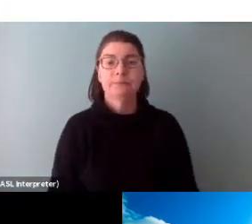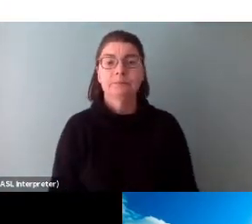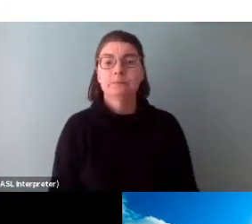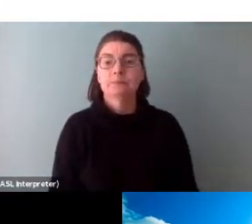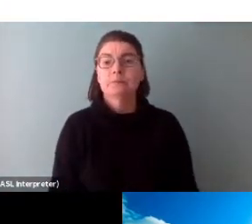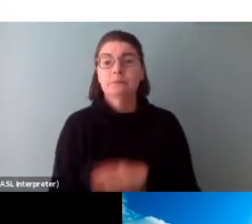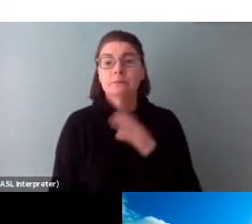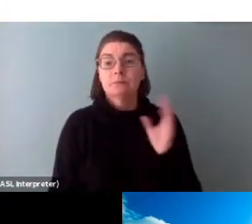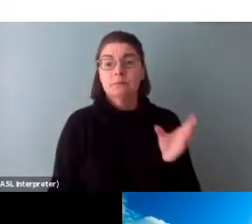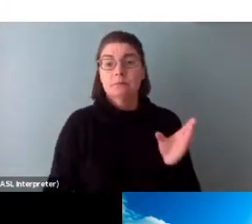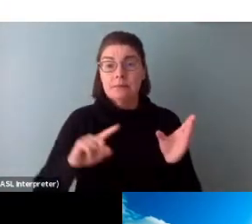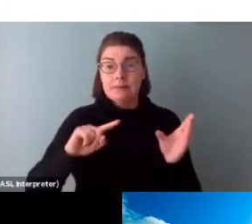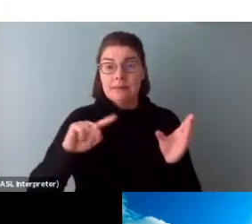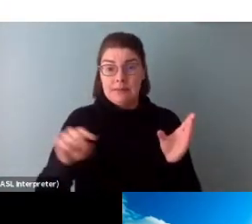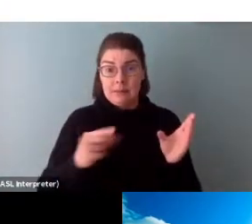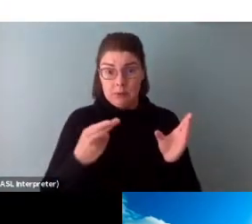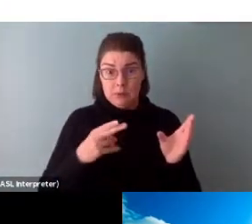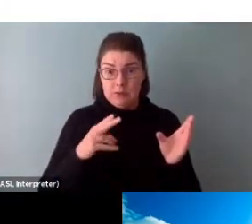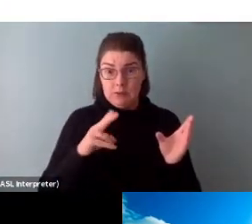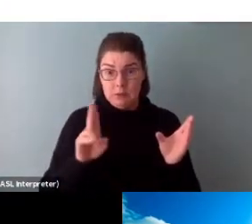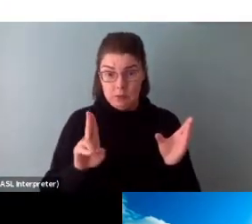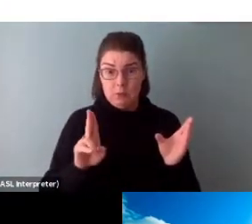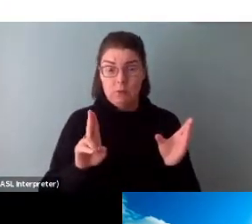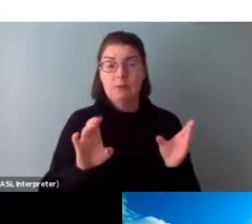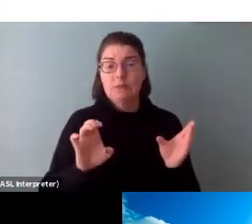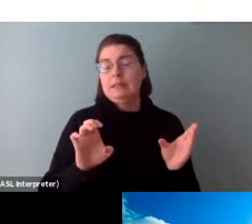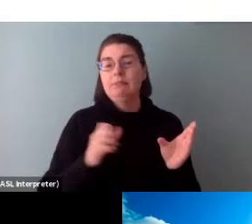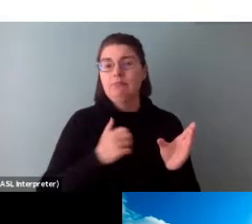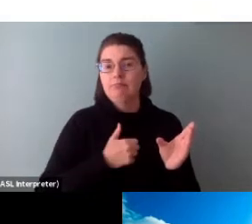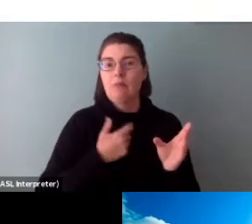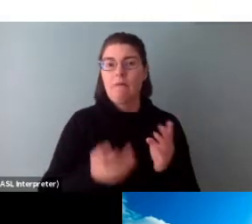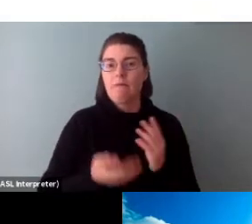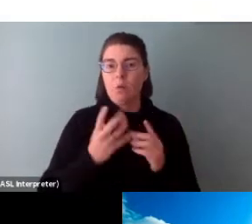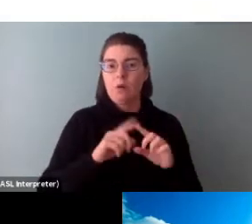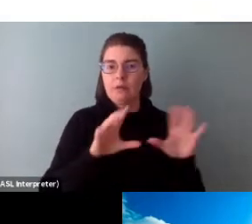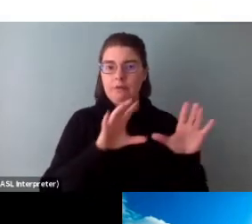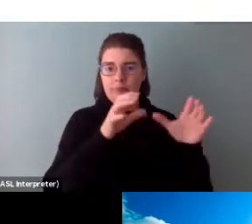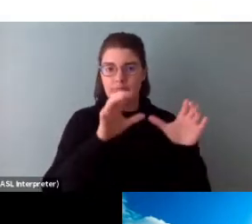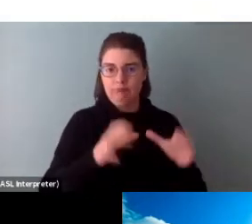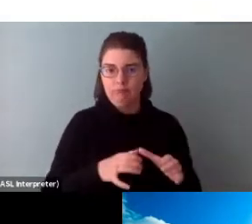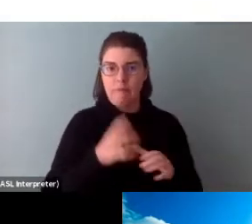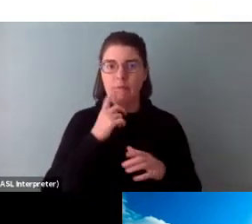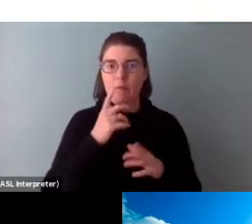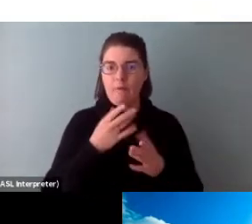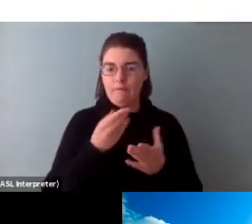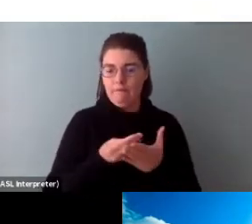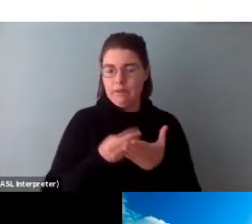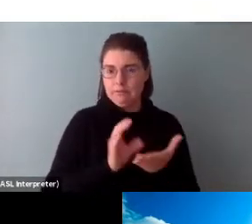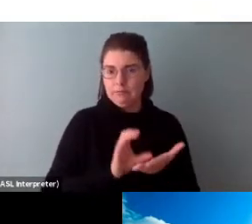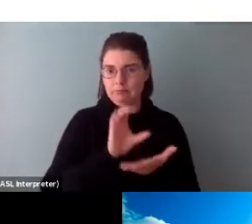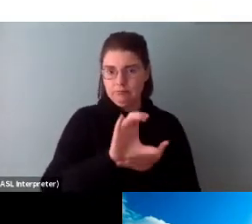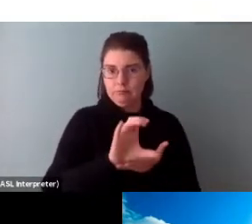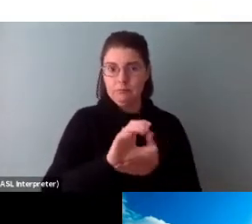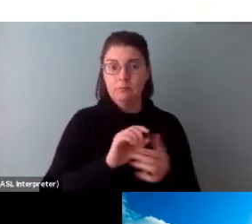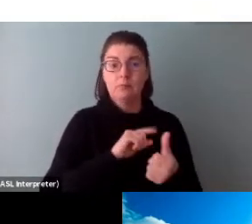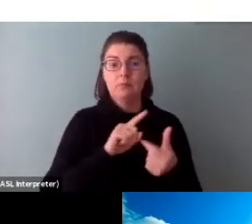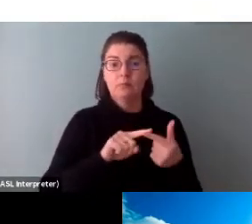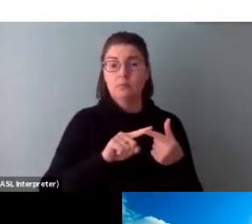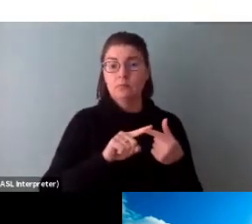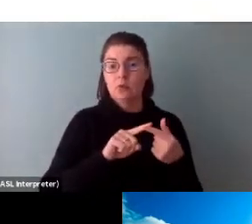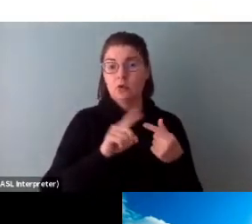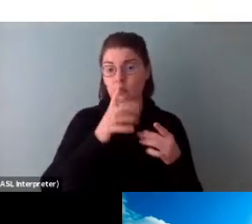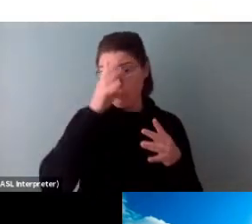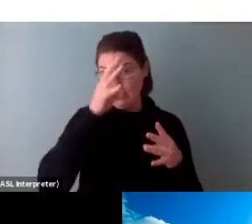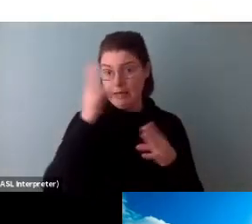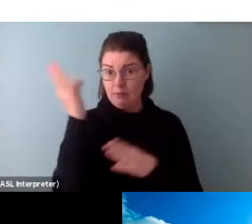OAC granting programs are organized under four funding streams. Creating and presenting, building audiences